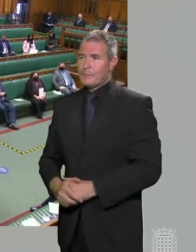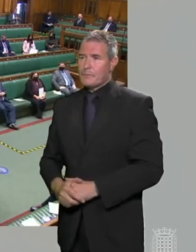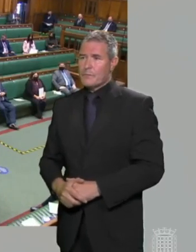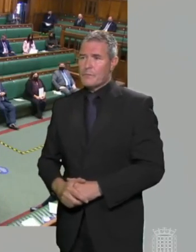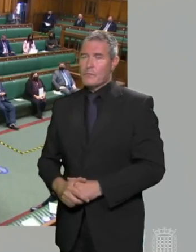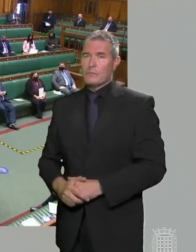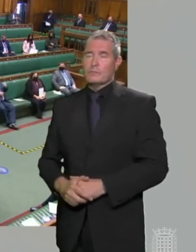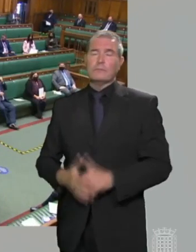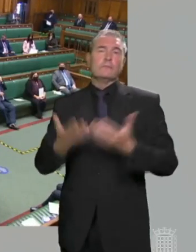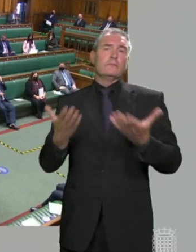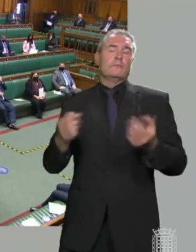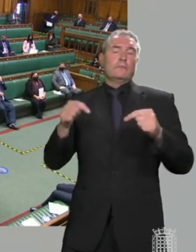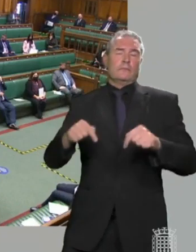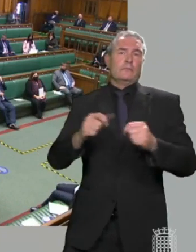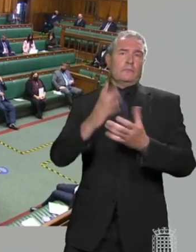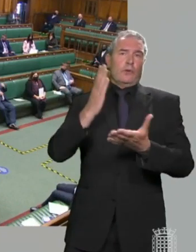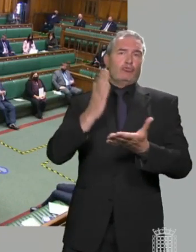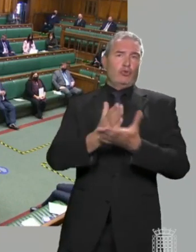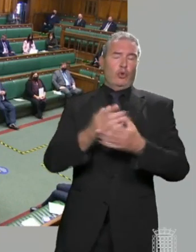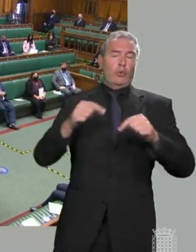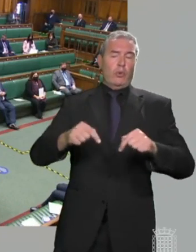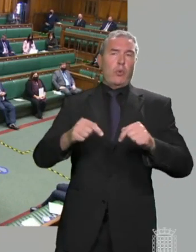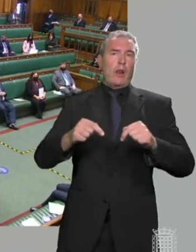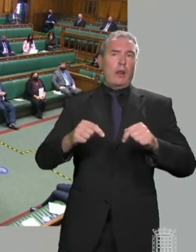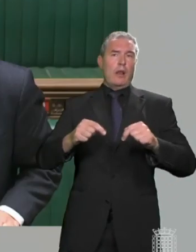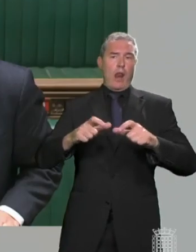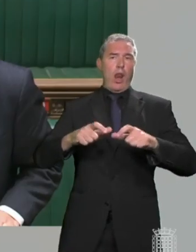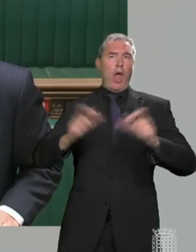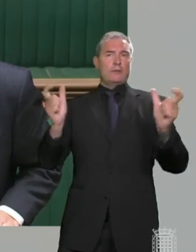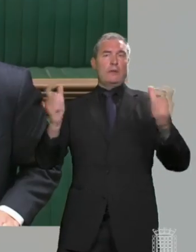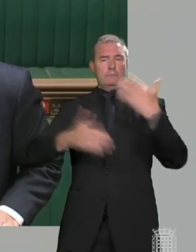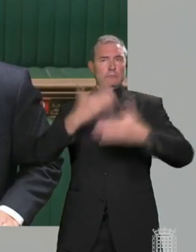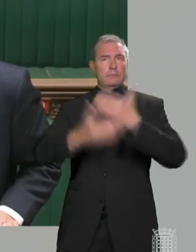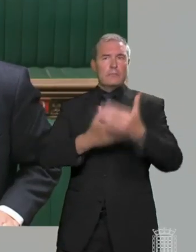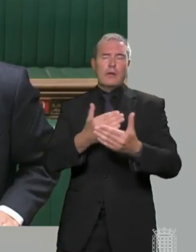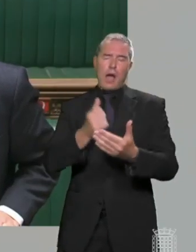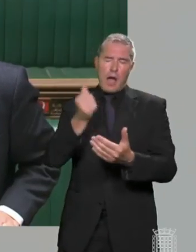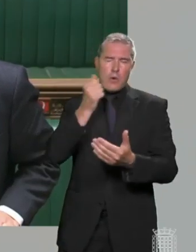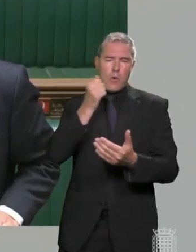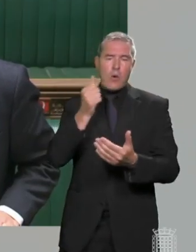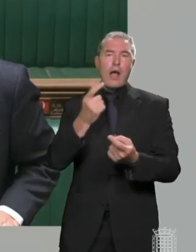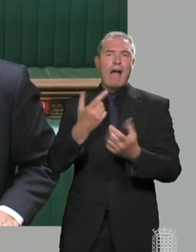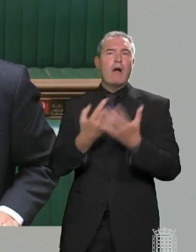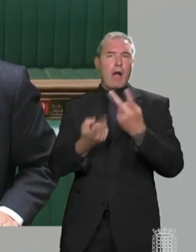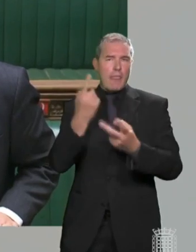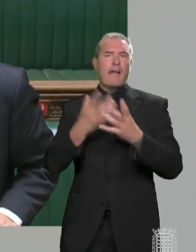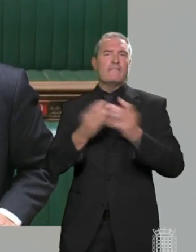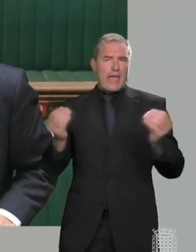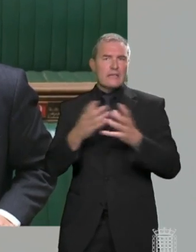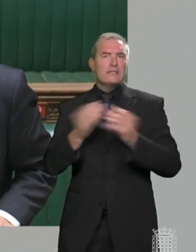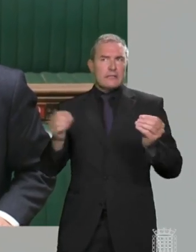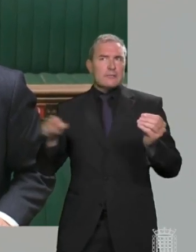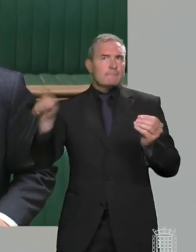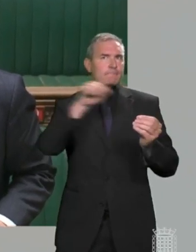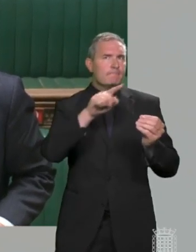Mr Speaker, it's absolutely true that as we open up our economy, there are more vacancies and that's great.